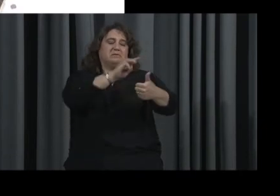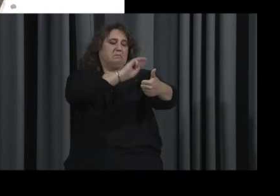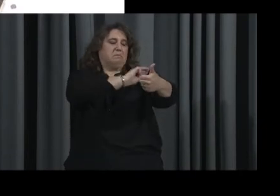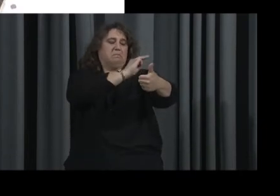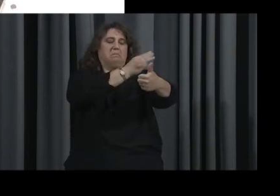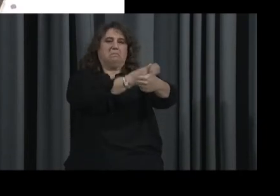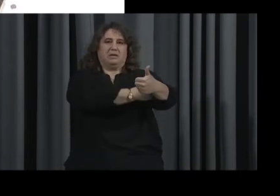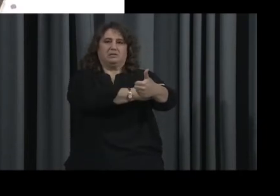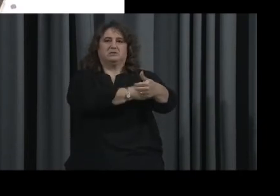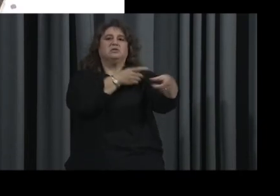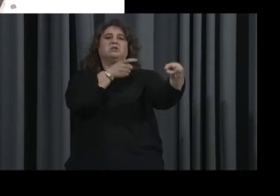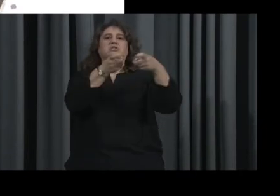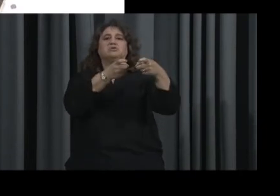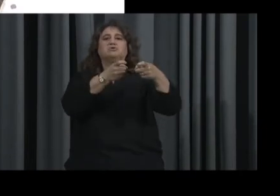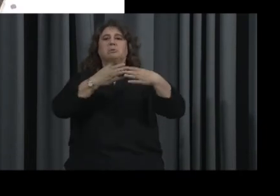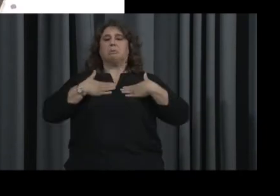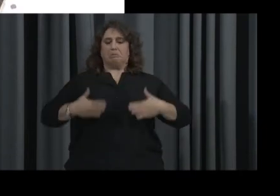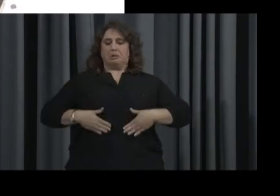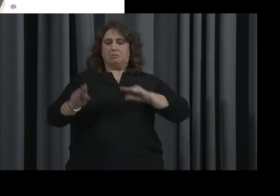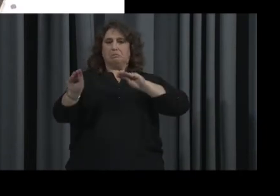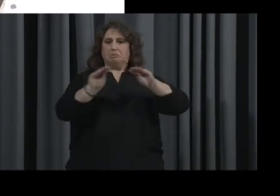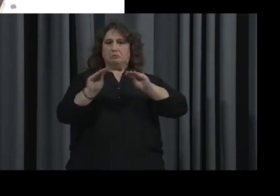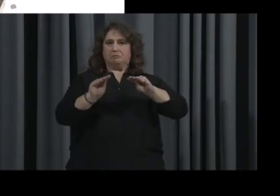which control our movement.